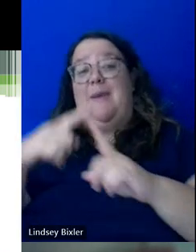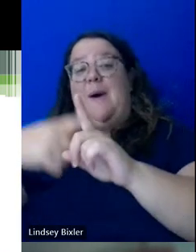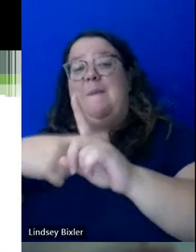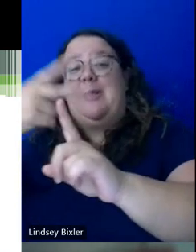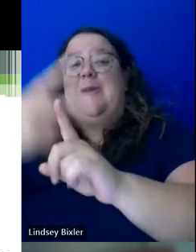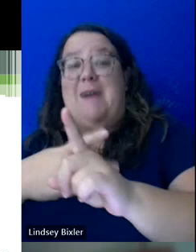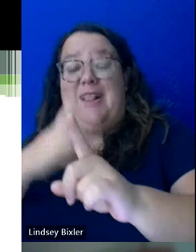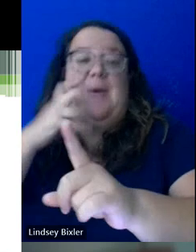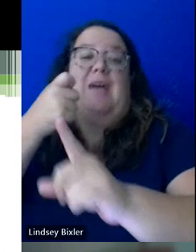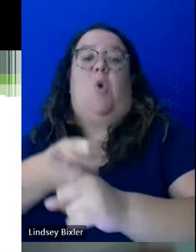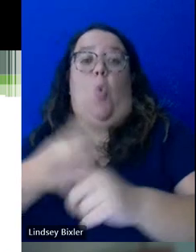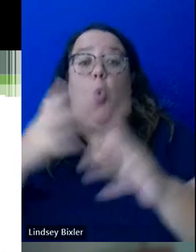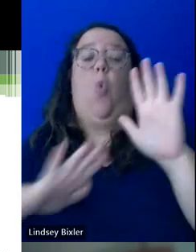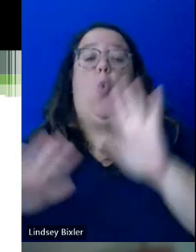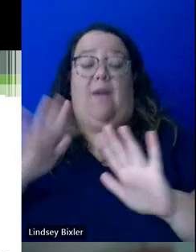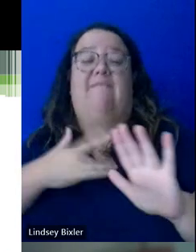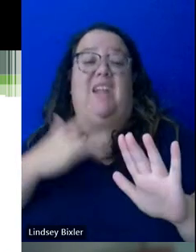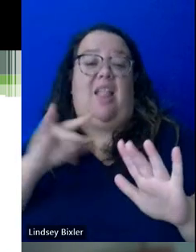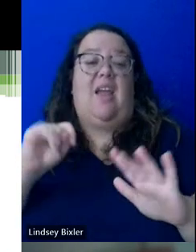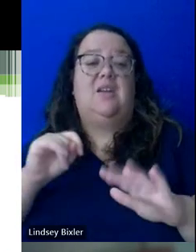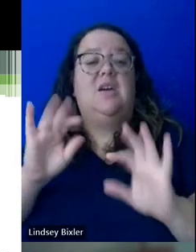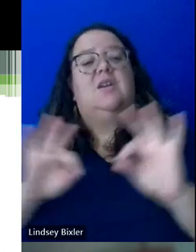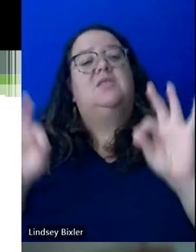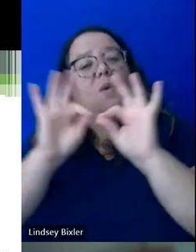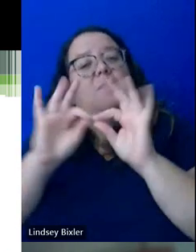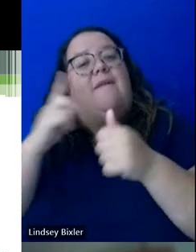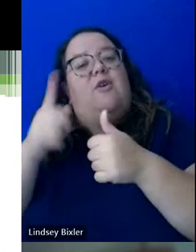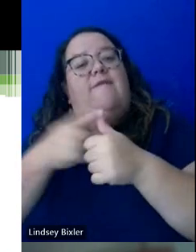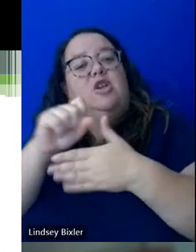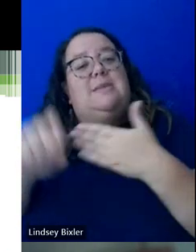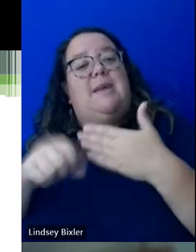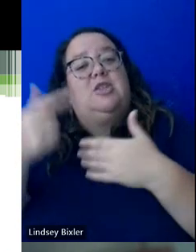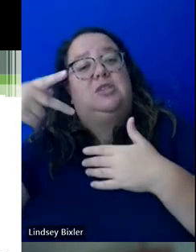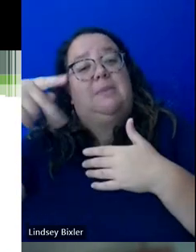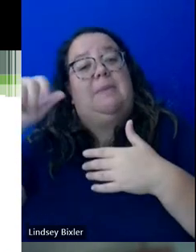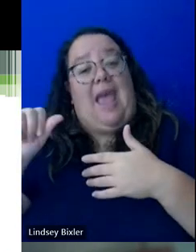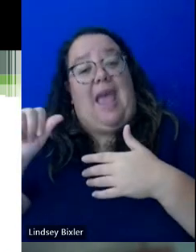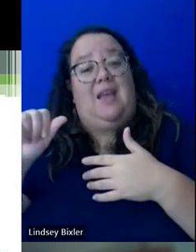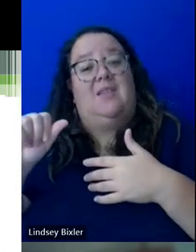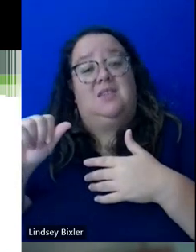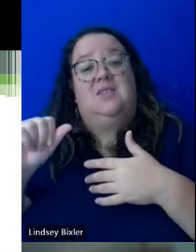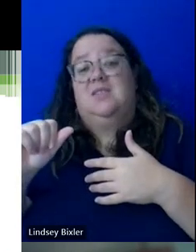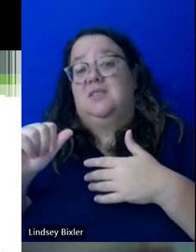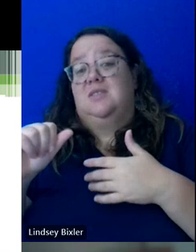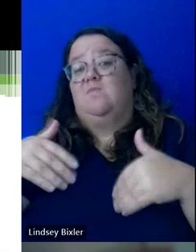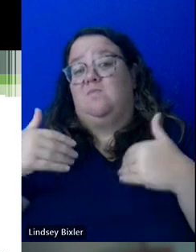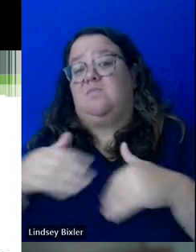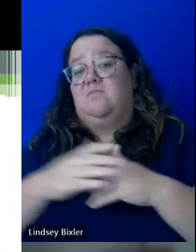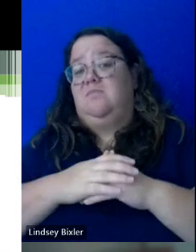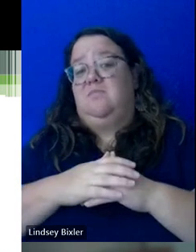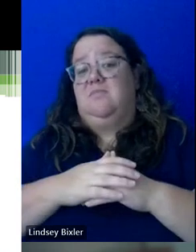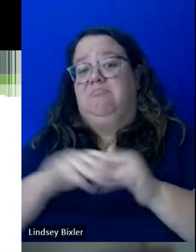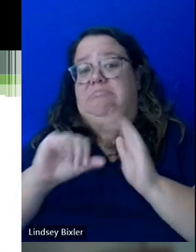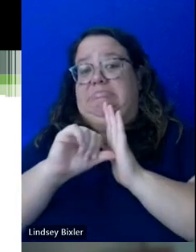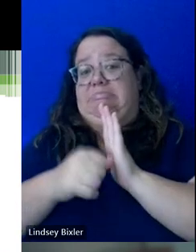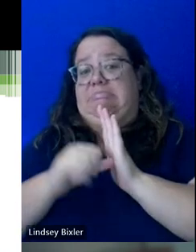So the importance of kind of your first semester GPA is, cannot be, you